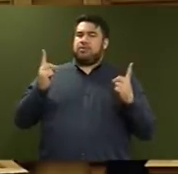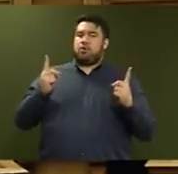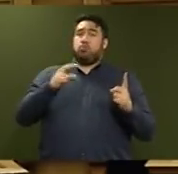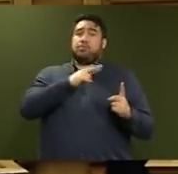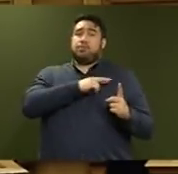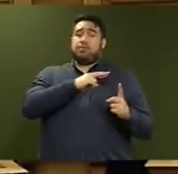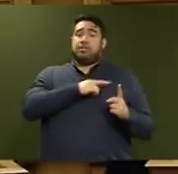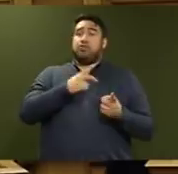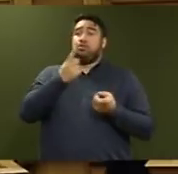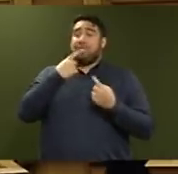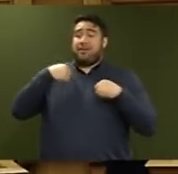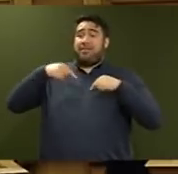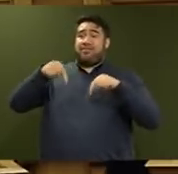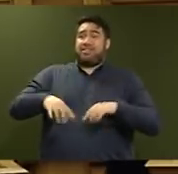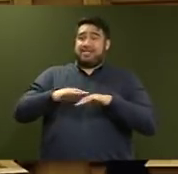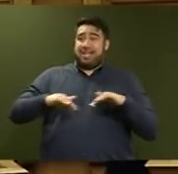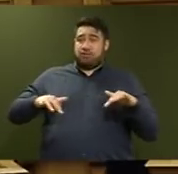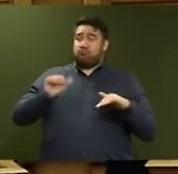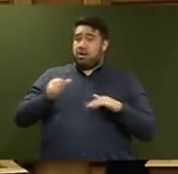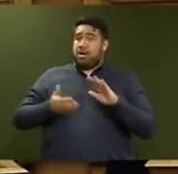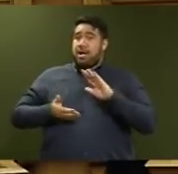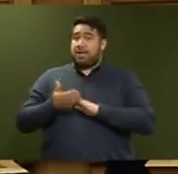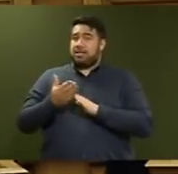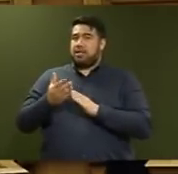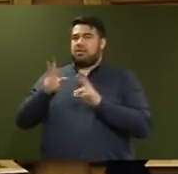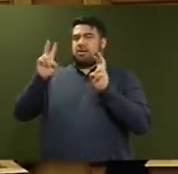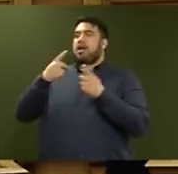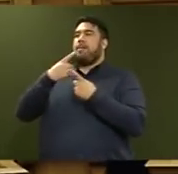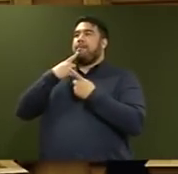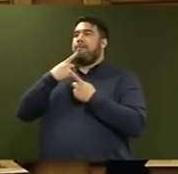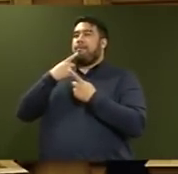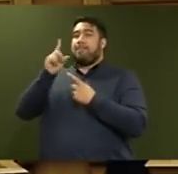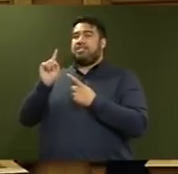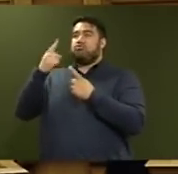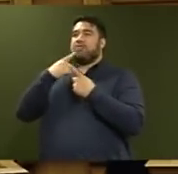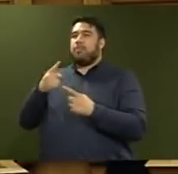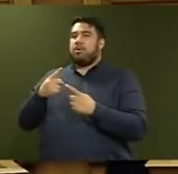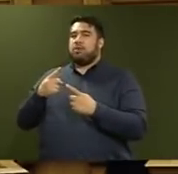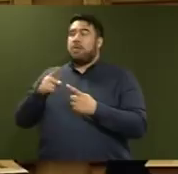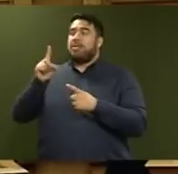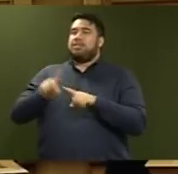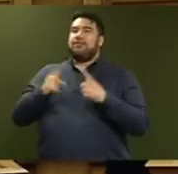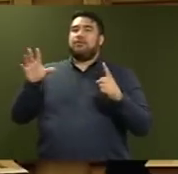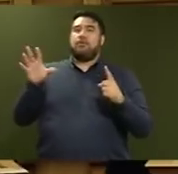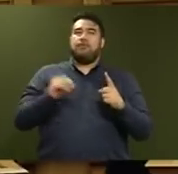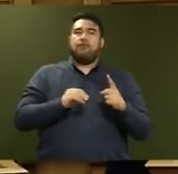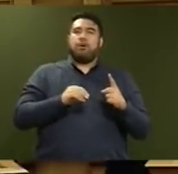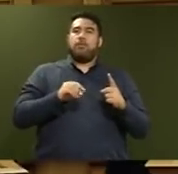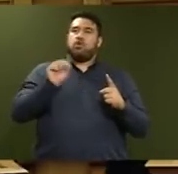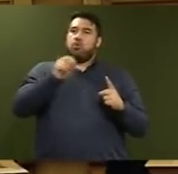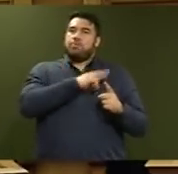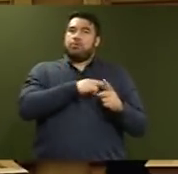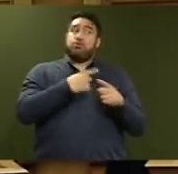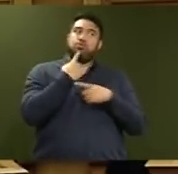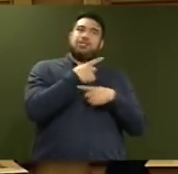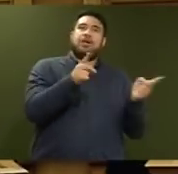to inform this House under ministerial statement from the moral responsibility to inform the New Zealand public of what's going on in its